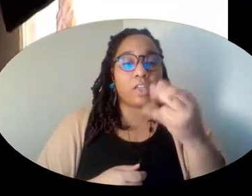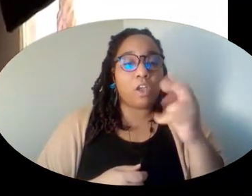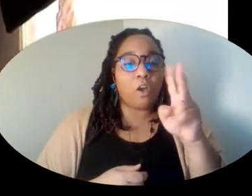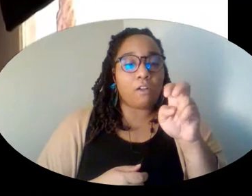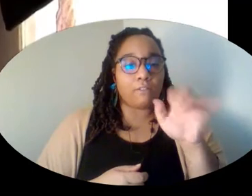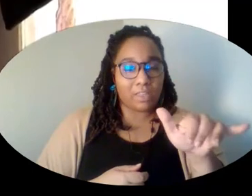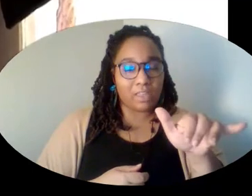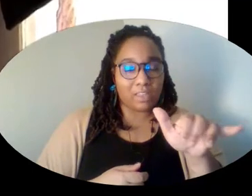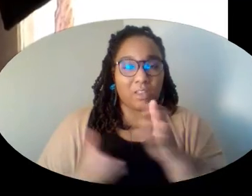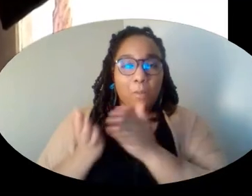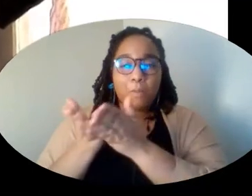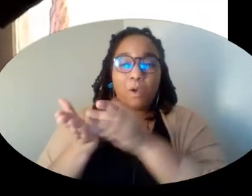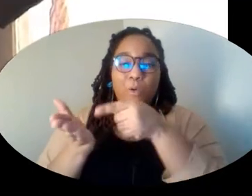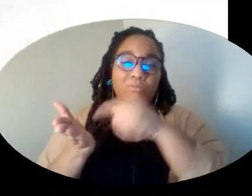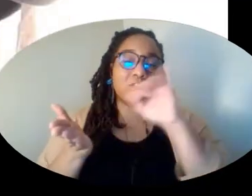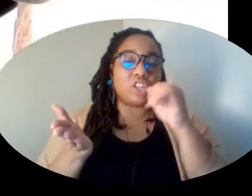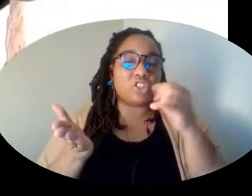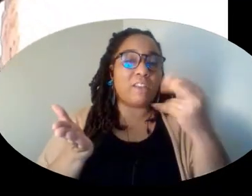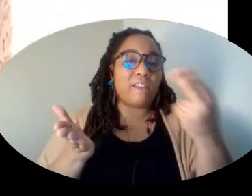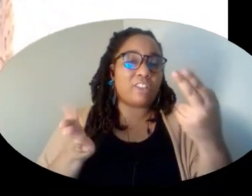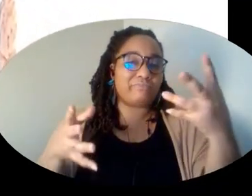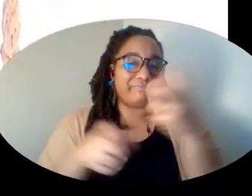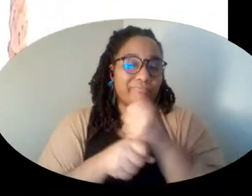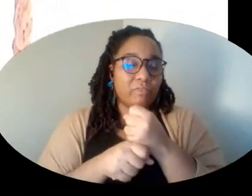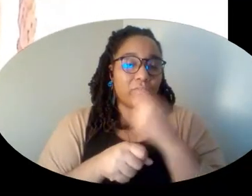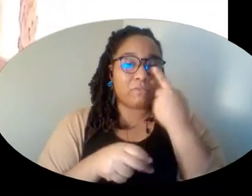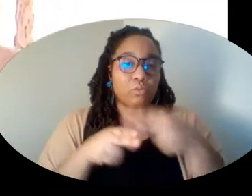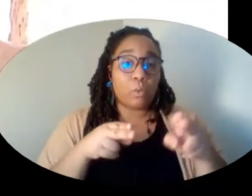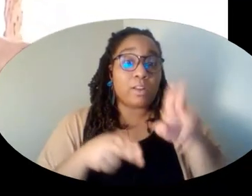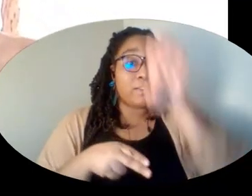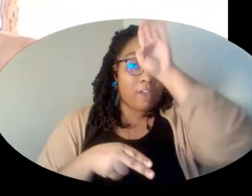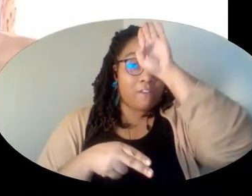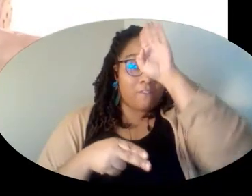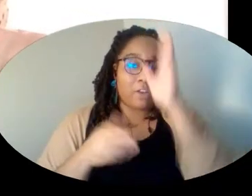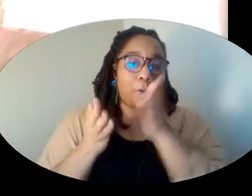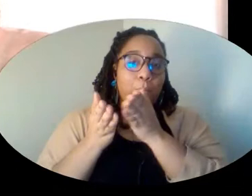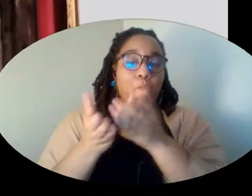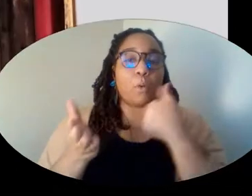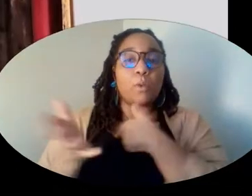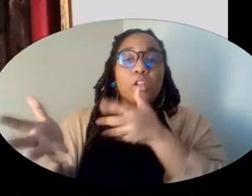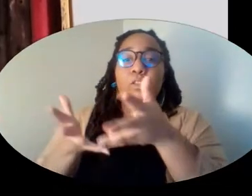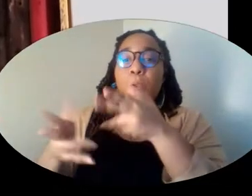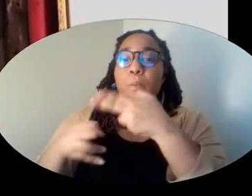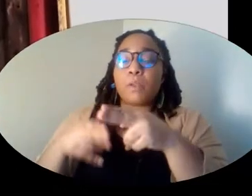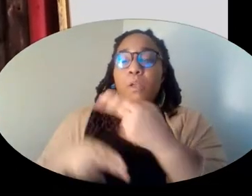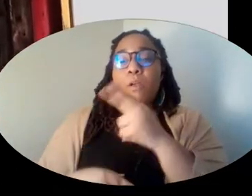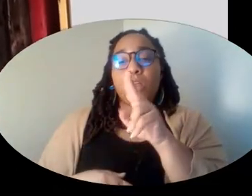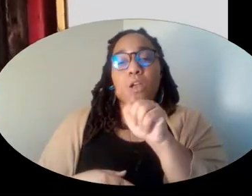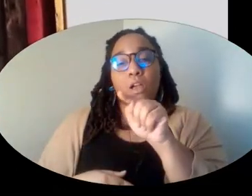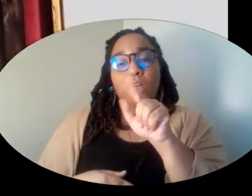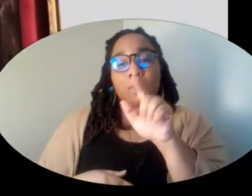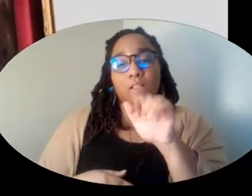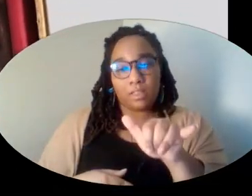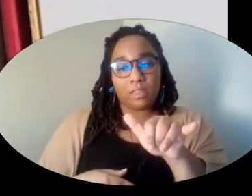a retired fireboat. We're going to take an opportunity here to speak very briefly to Huntley Gill and